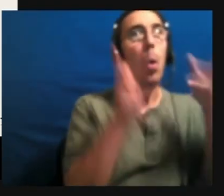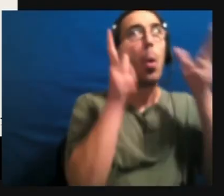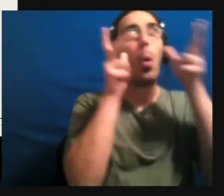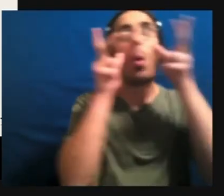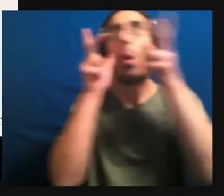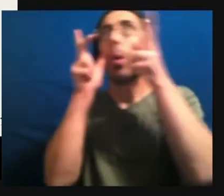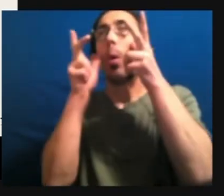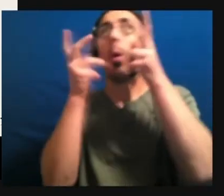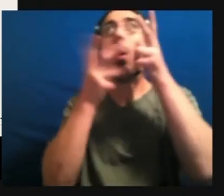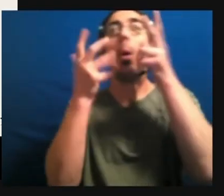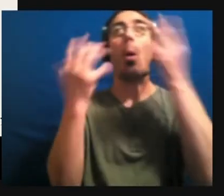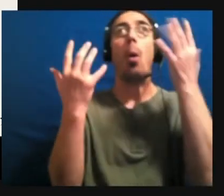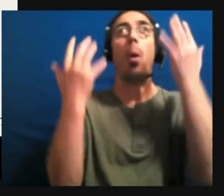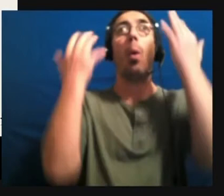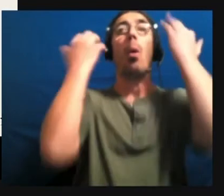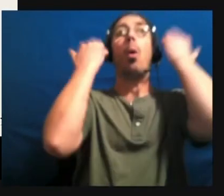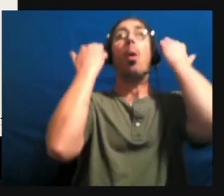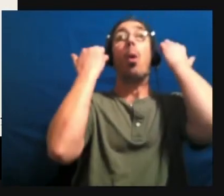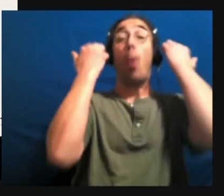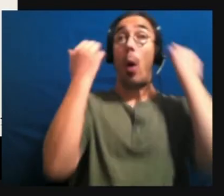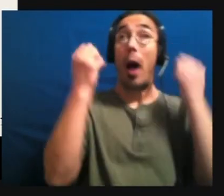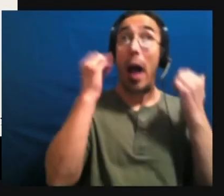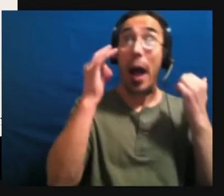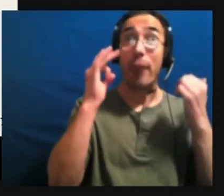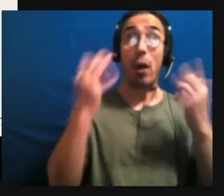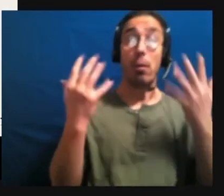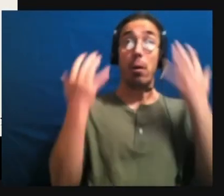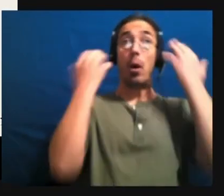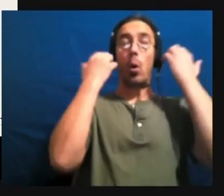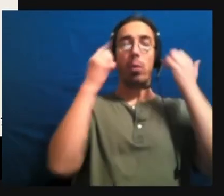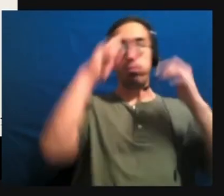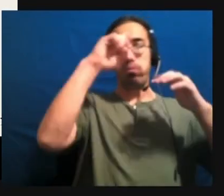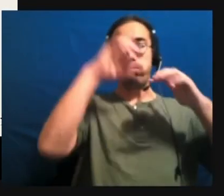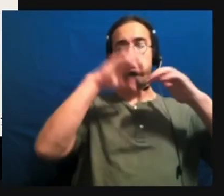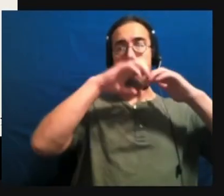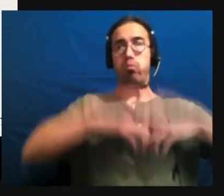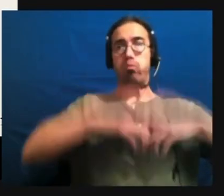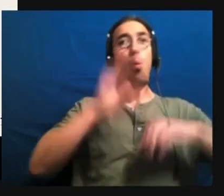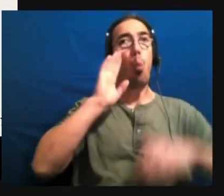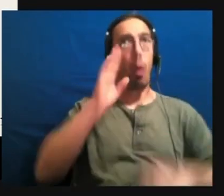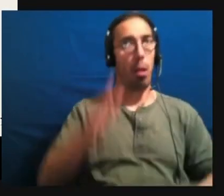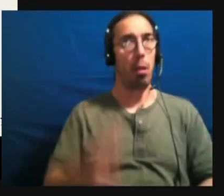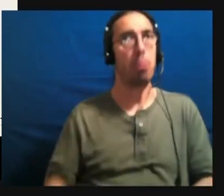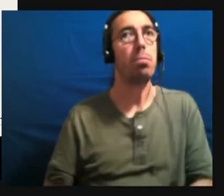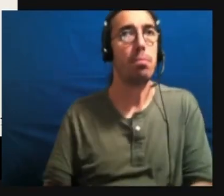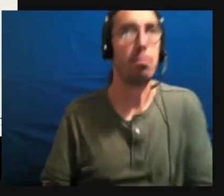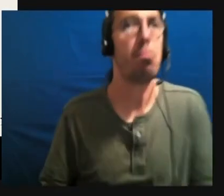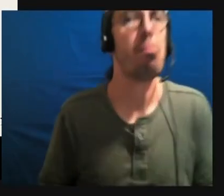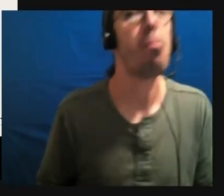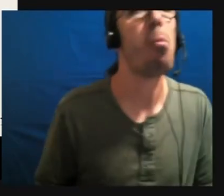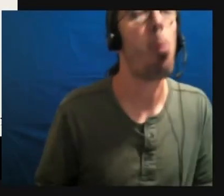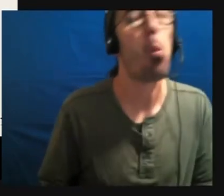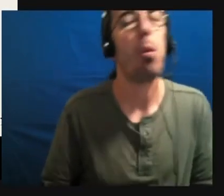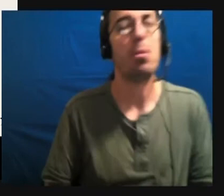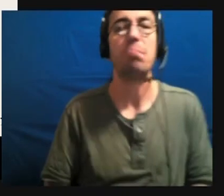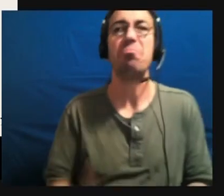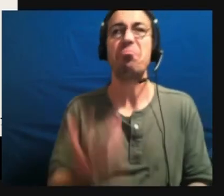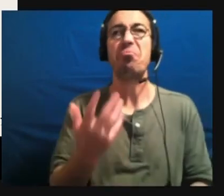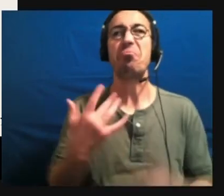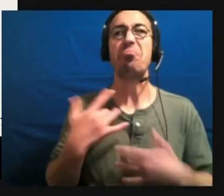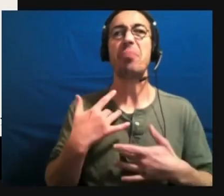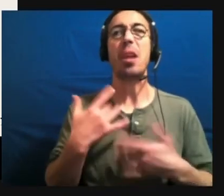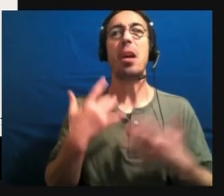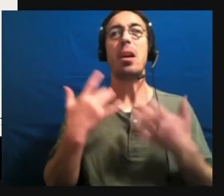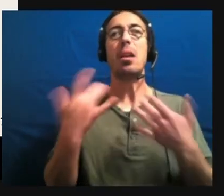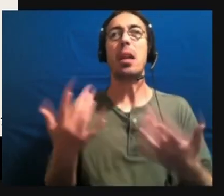information overload, we will melt down or we will shut down. Um, and those are about the body